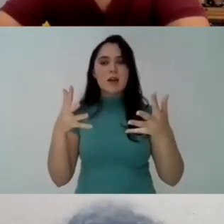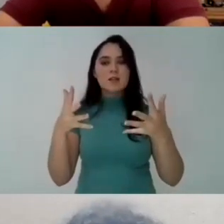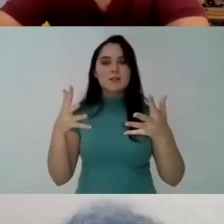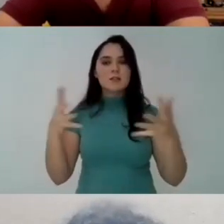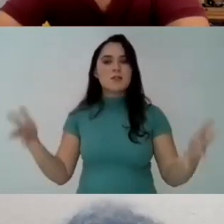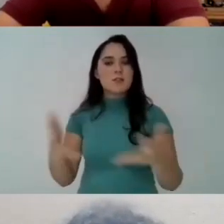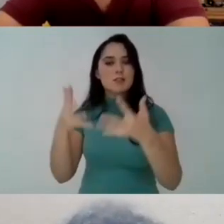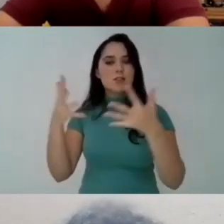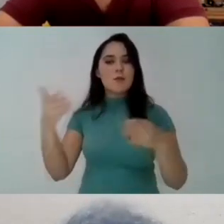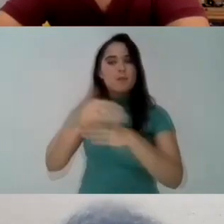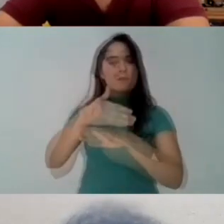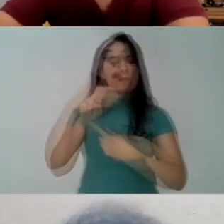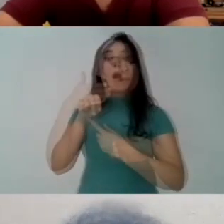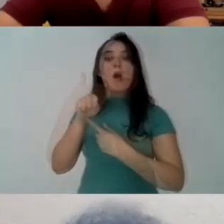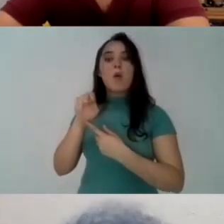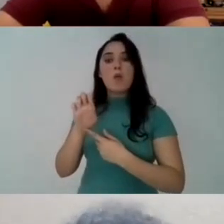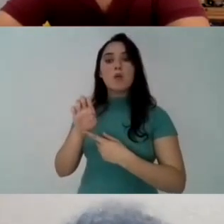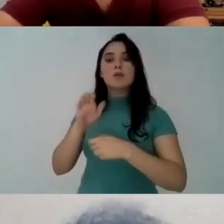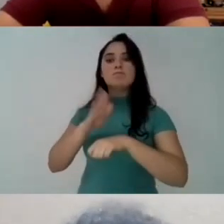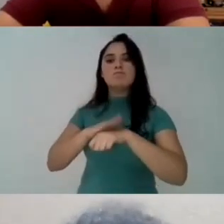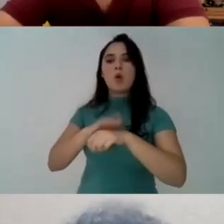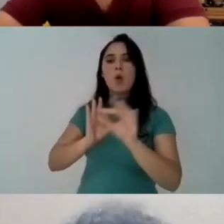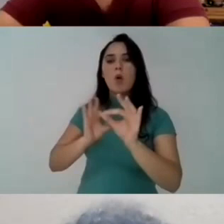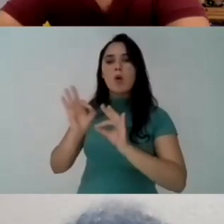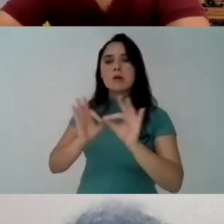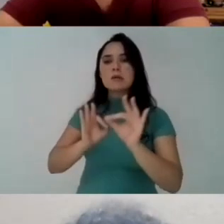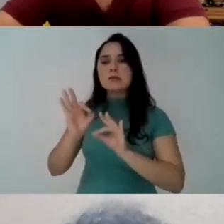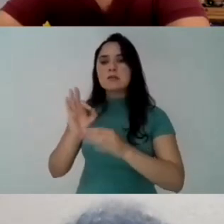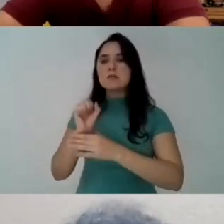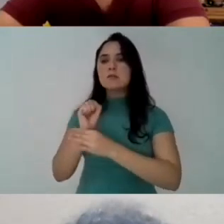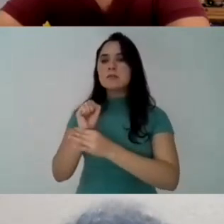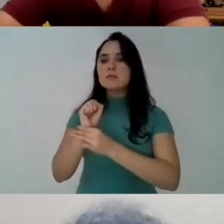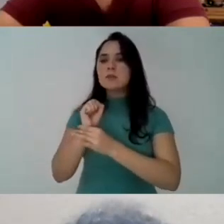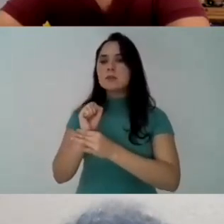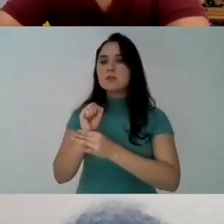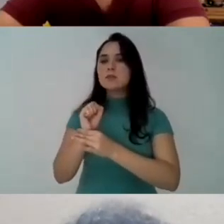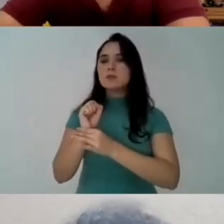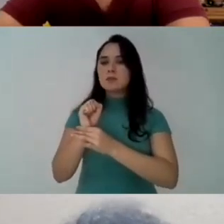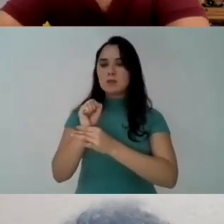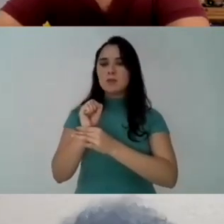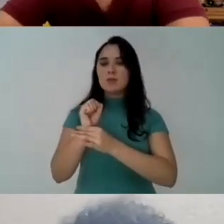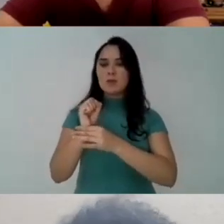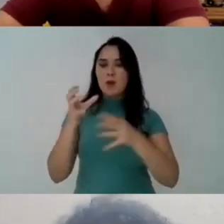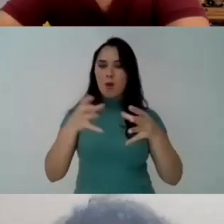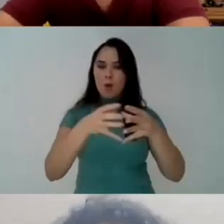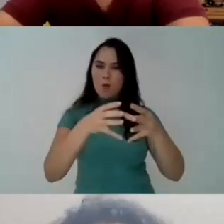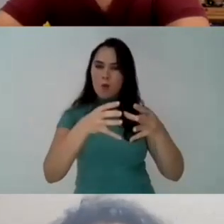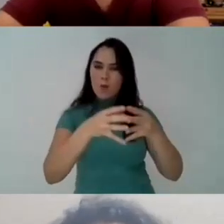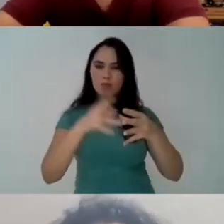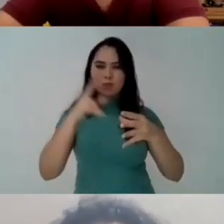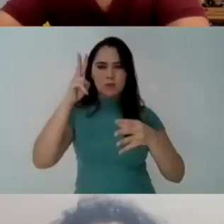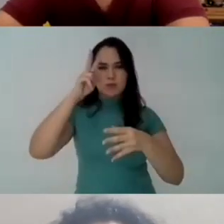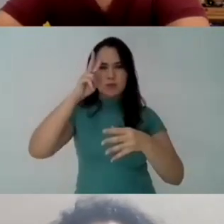been represented well enough in the universities in Brazil What is the UNE doing